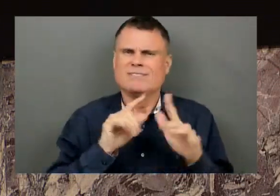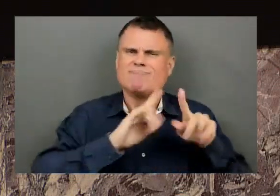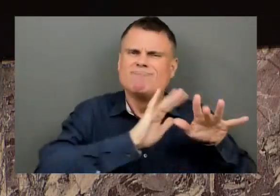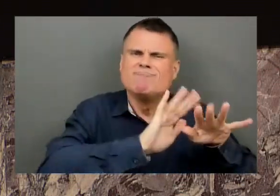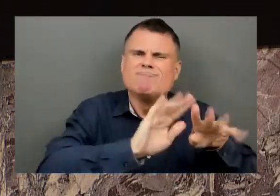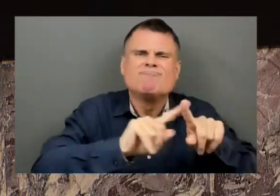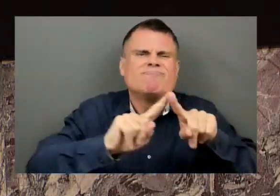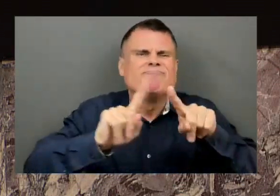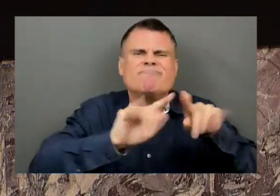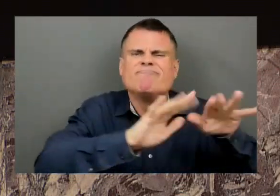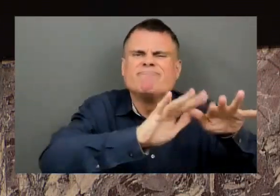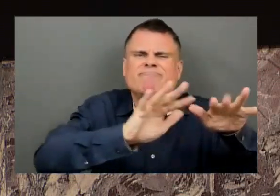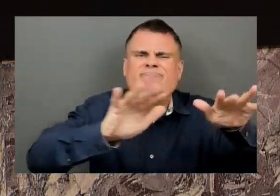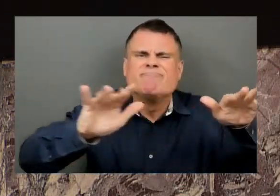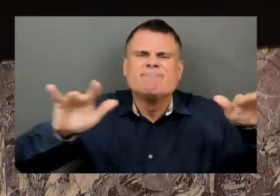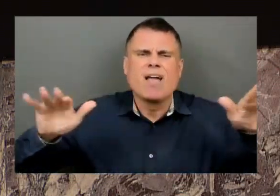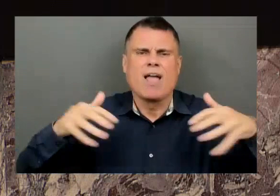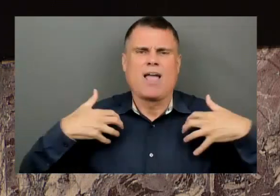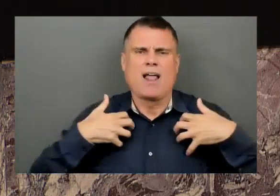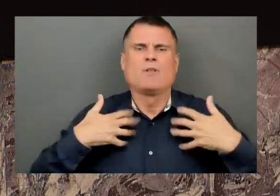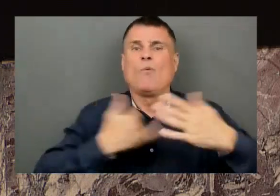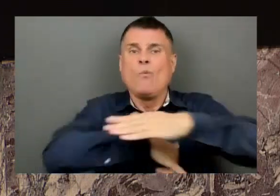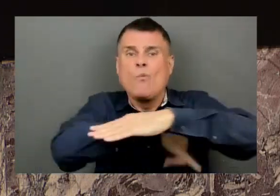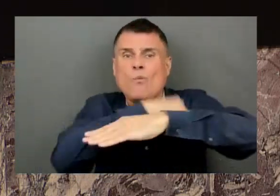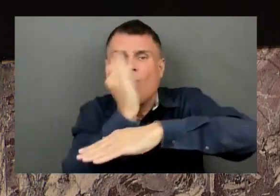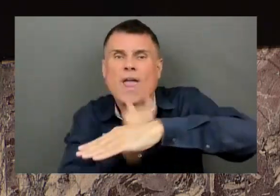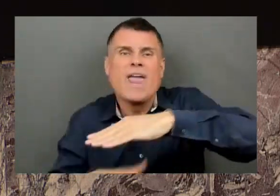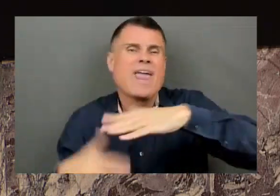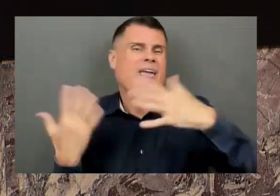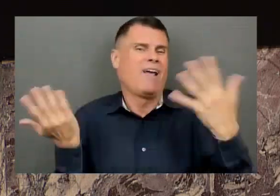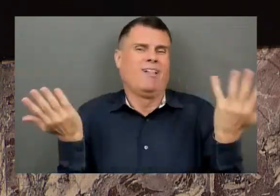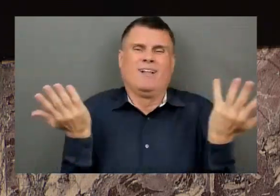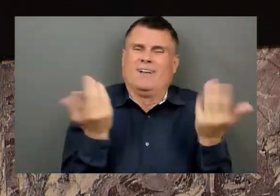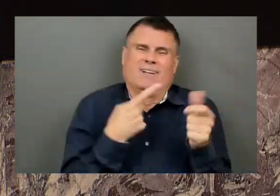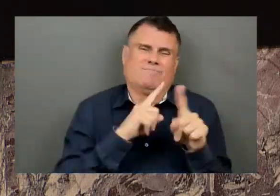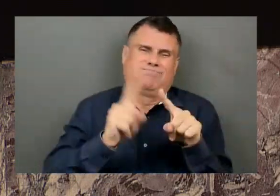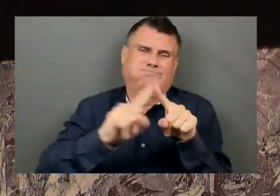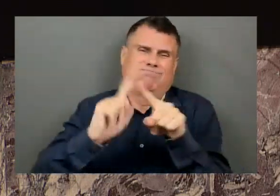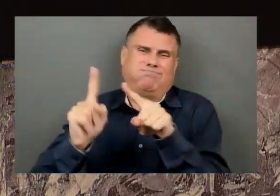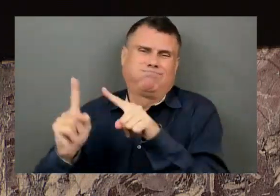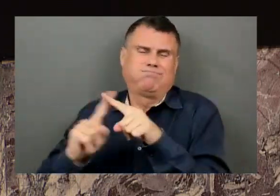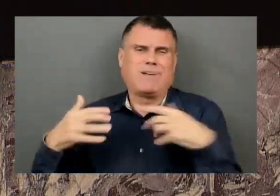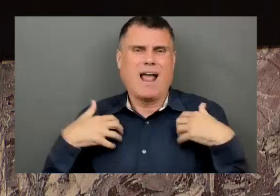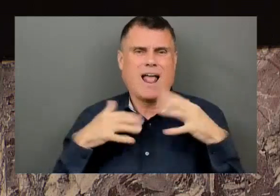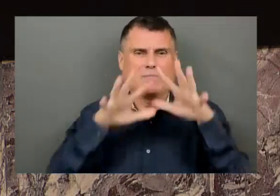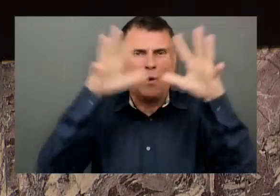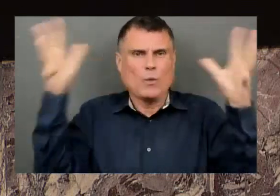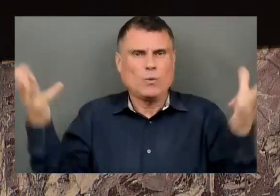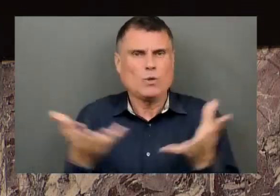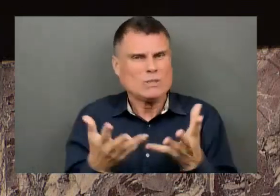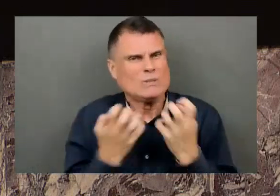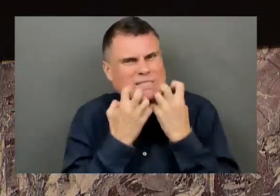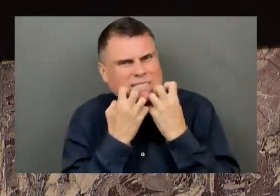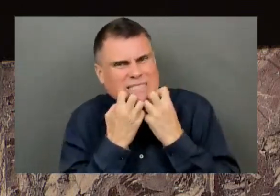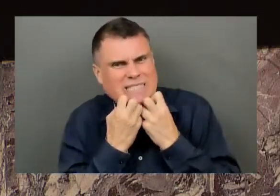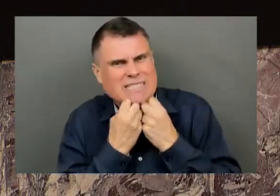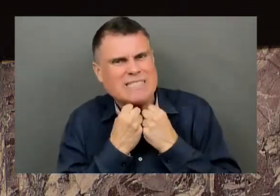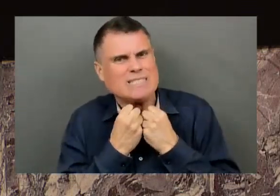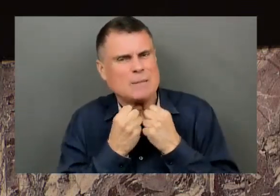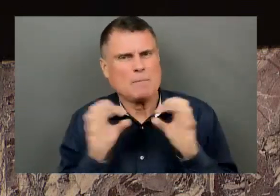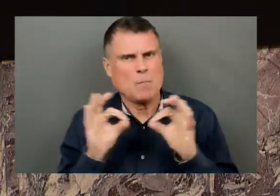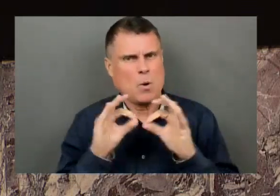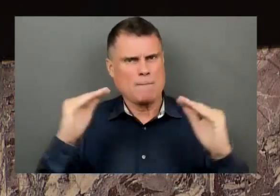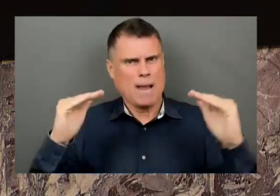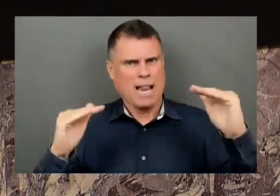each playing a vital role in maintaining ecological balance. Through sustainable practices, habitat preservation and stringent regulations against